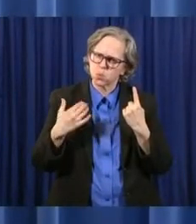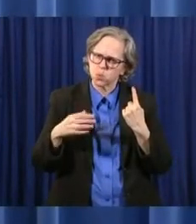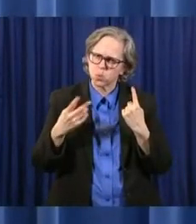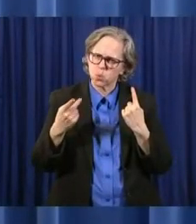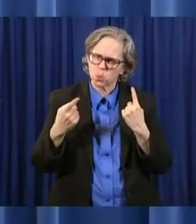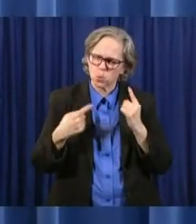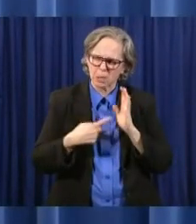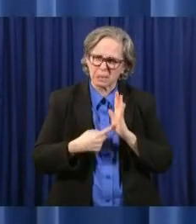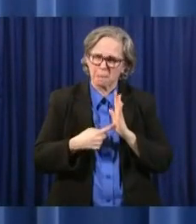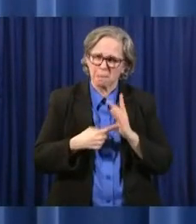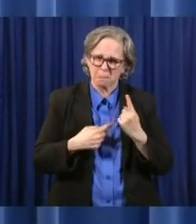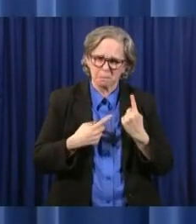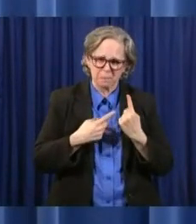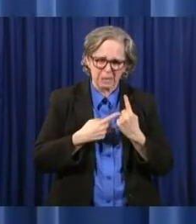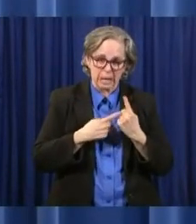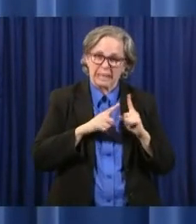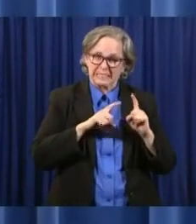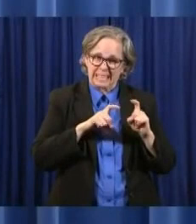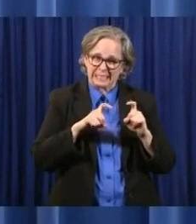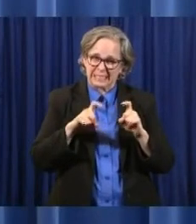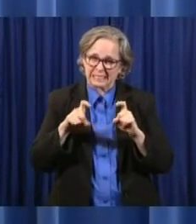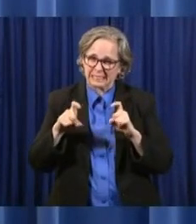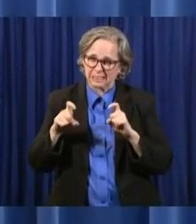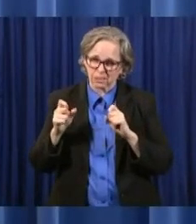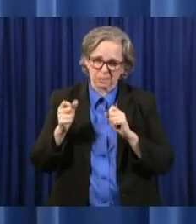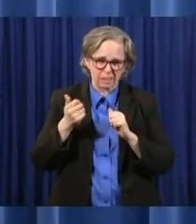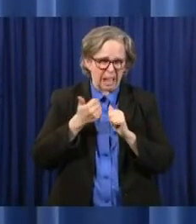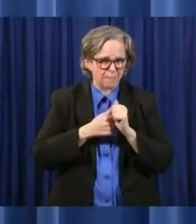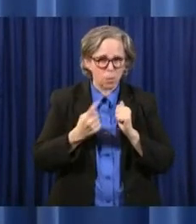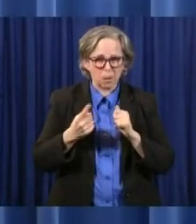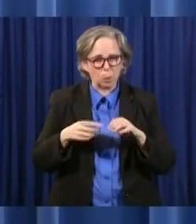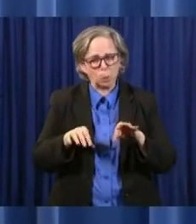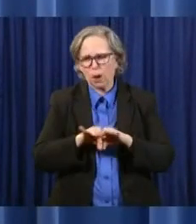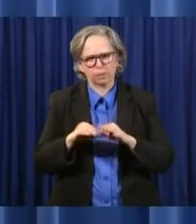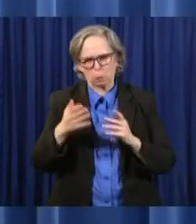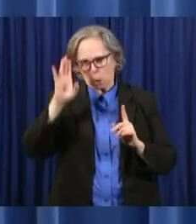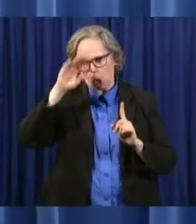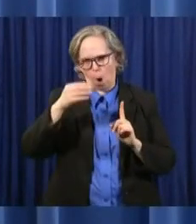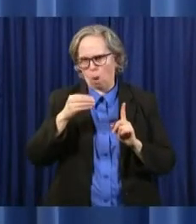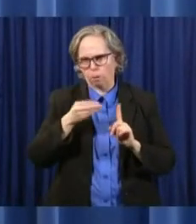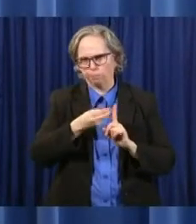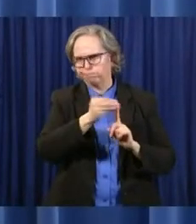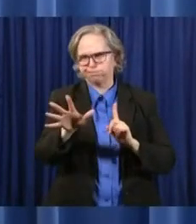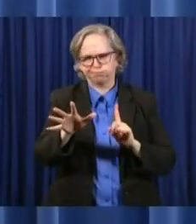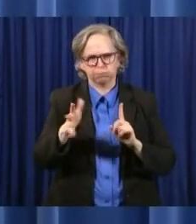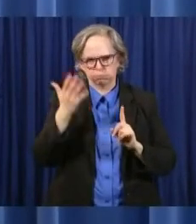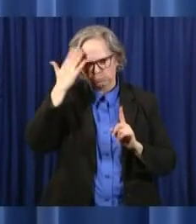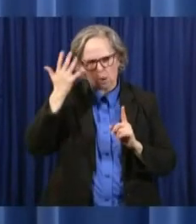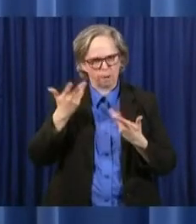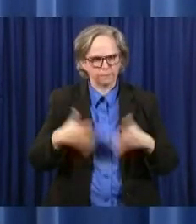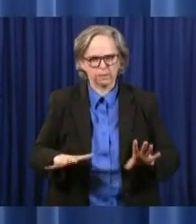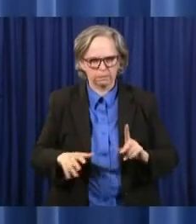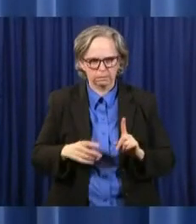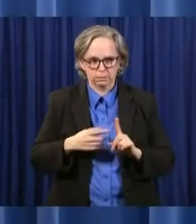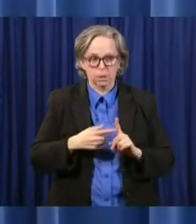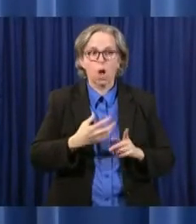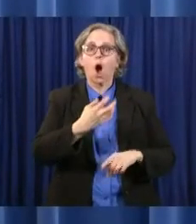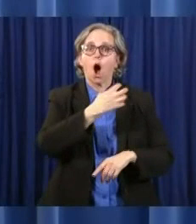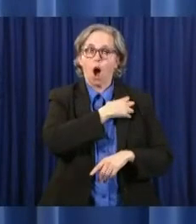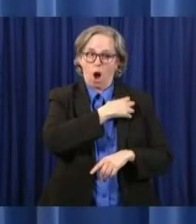everybody. But there are other things that, you know, the testing of the guards are important.